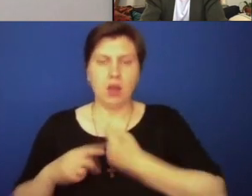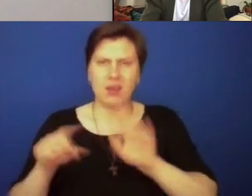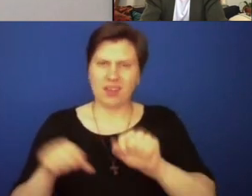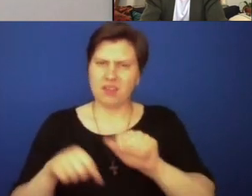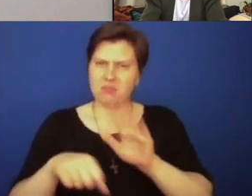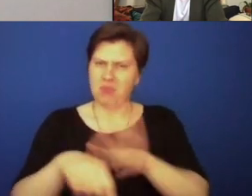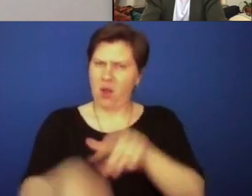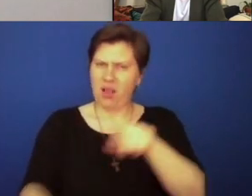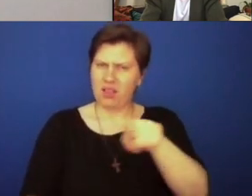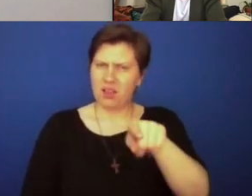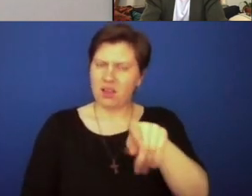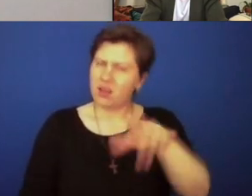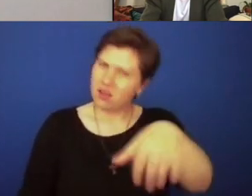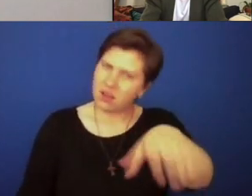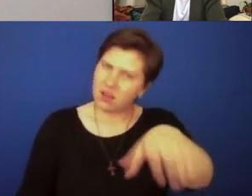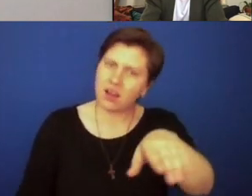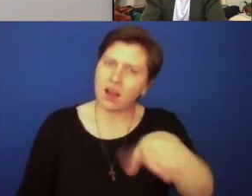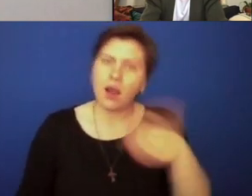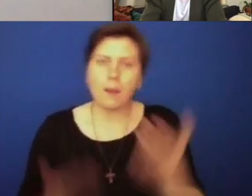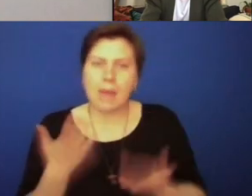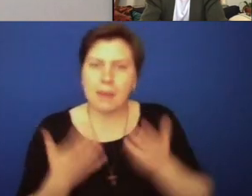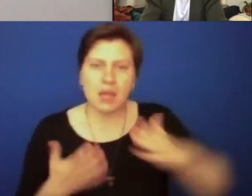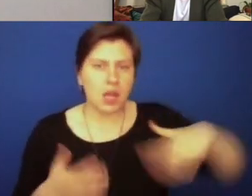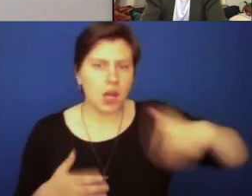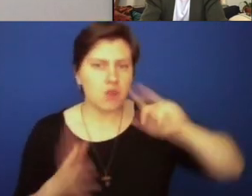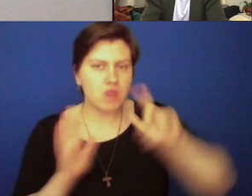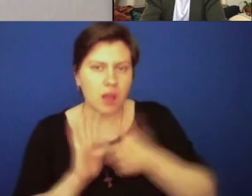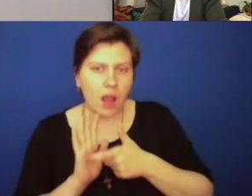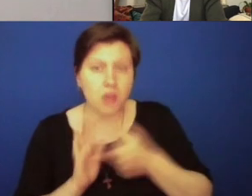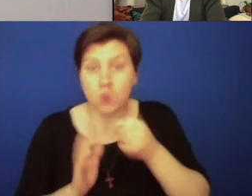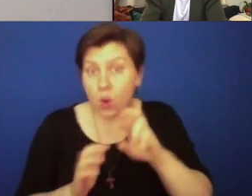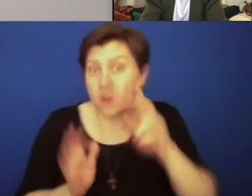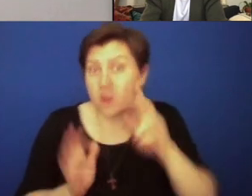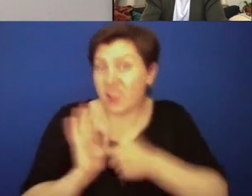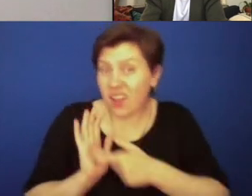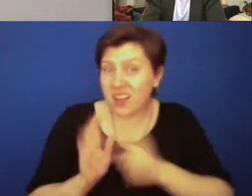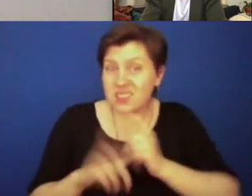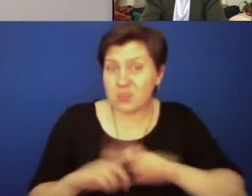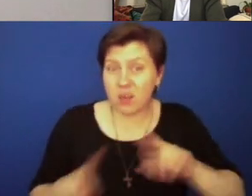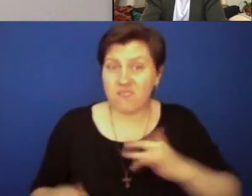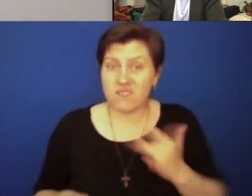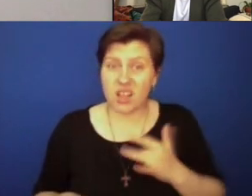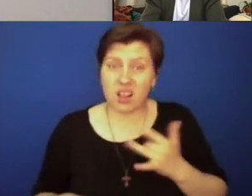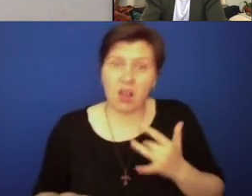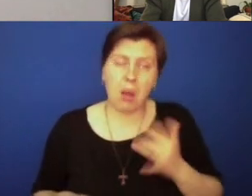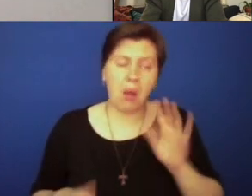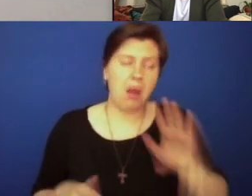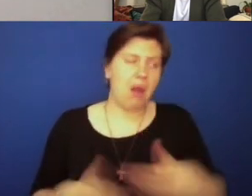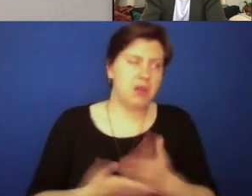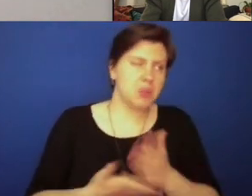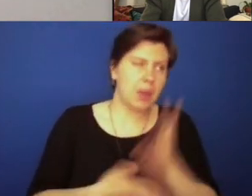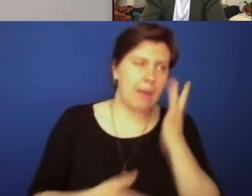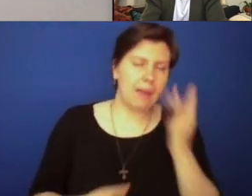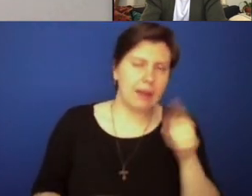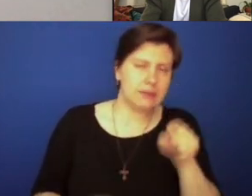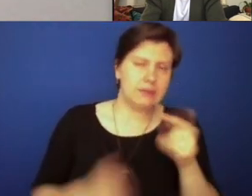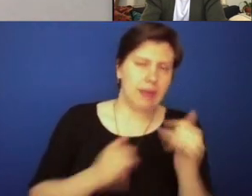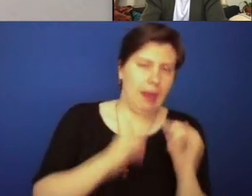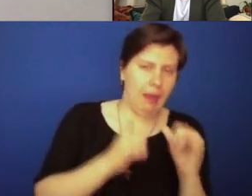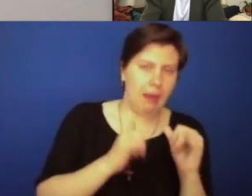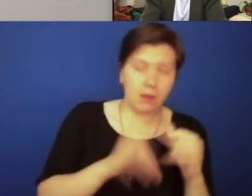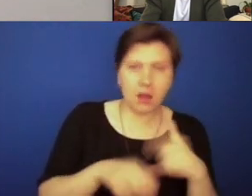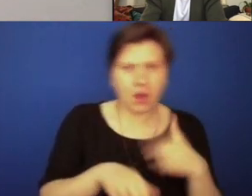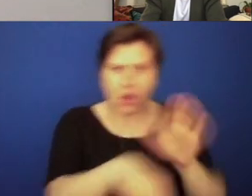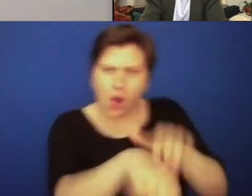fellow white people who might not realize or might realize and feel an excuse to do it amongst you. Call them